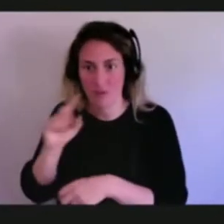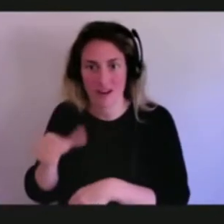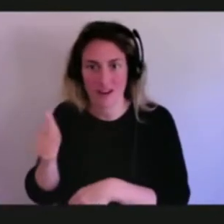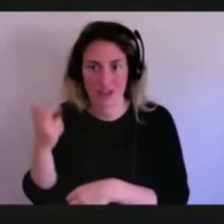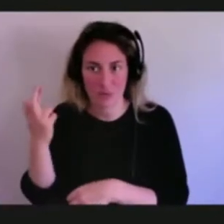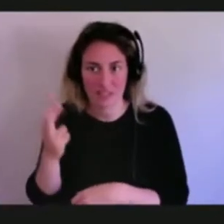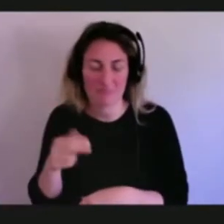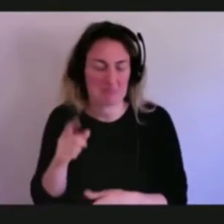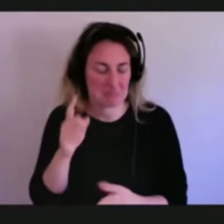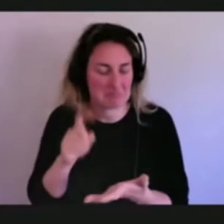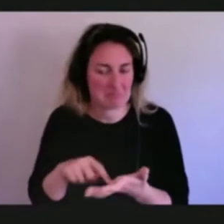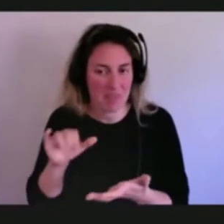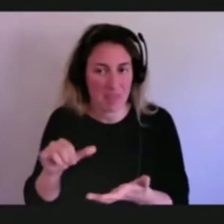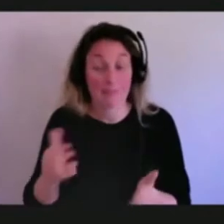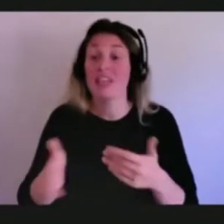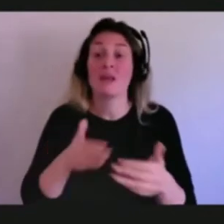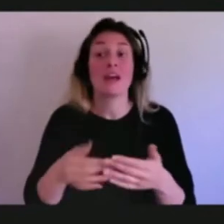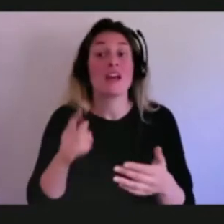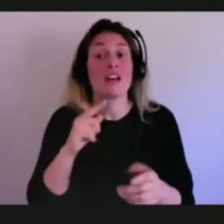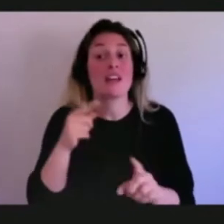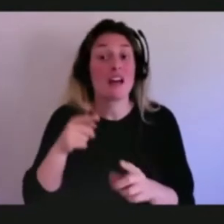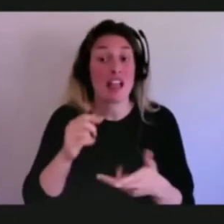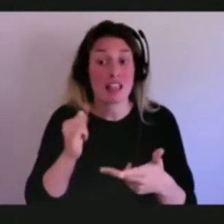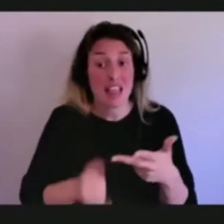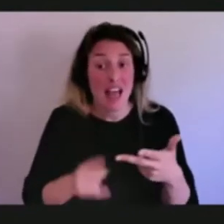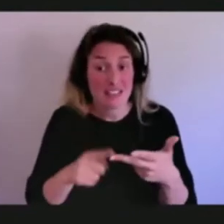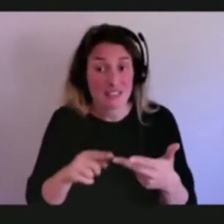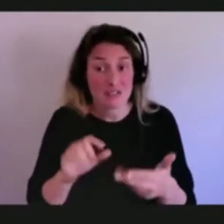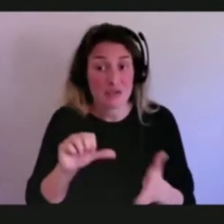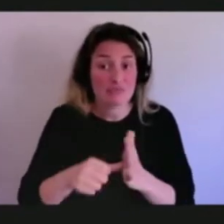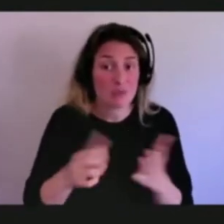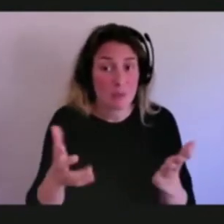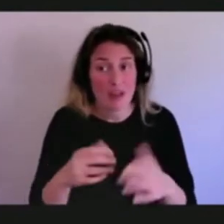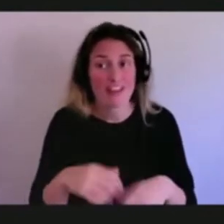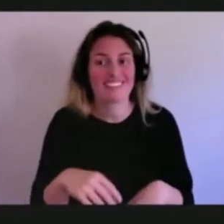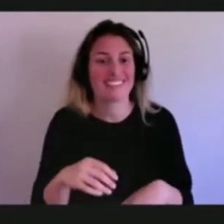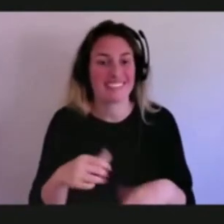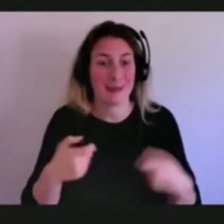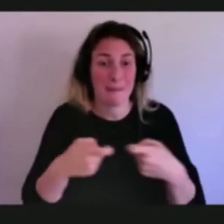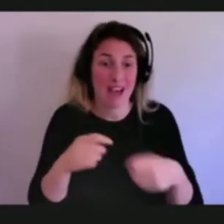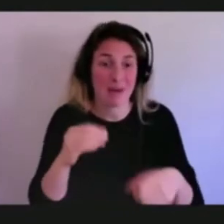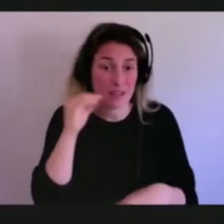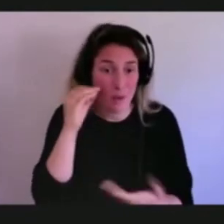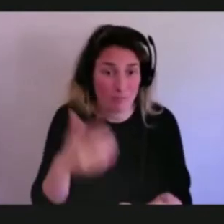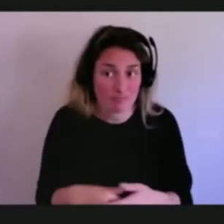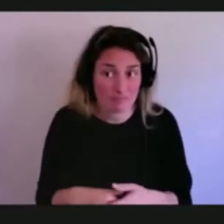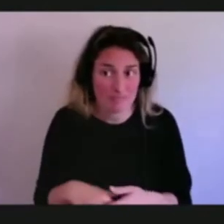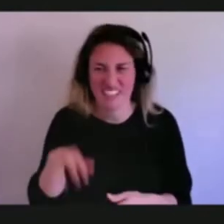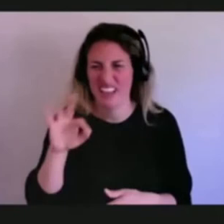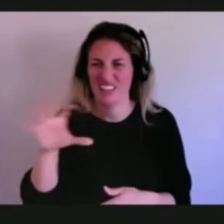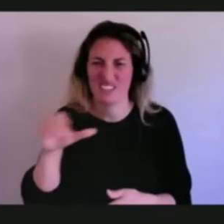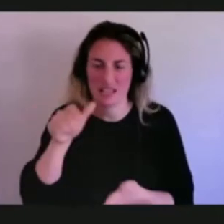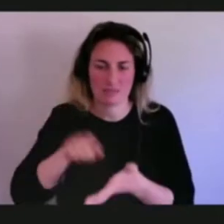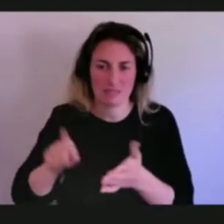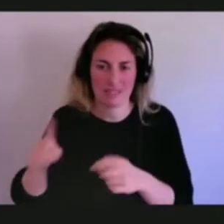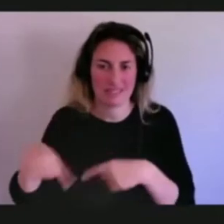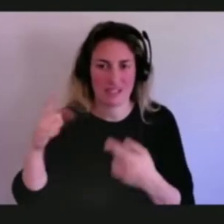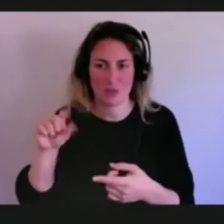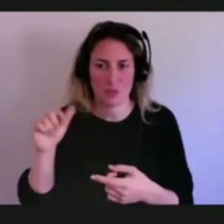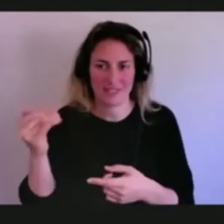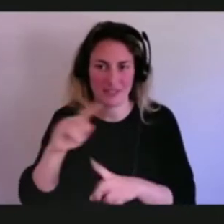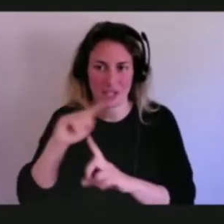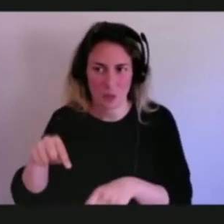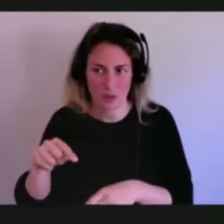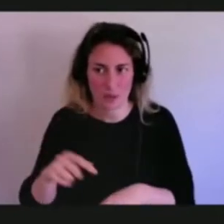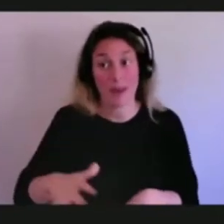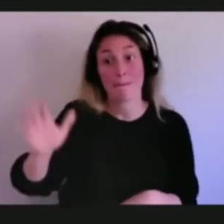the FCC has not looked at this since its 2015 order. At that time, there was an expectation that commercial carriers